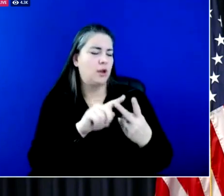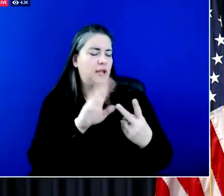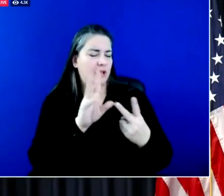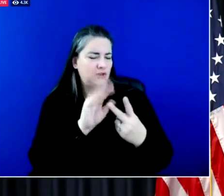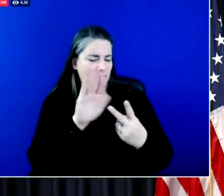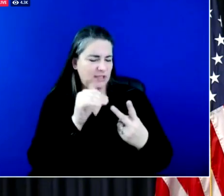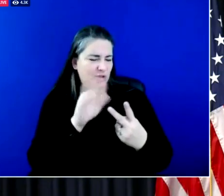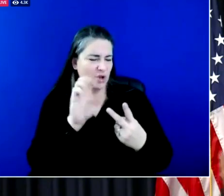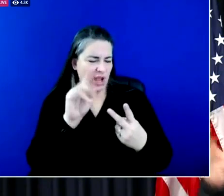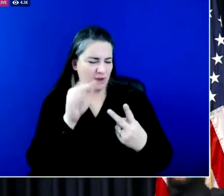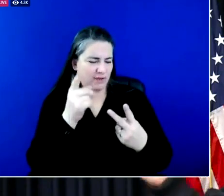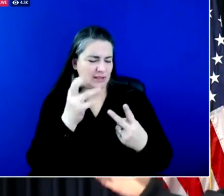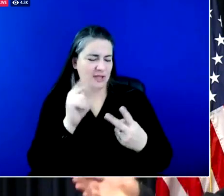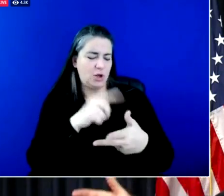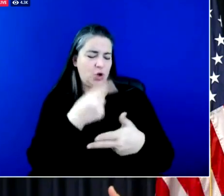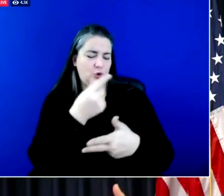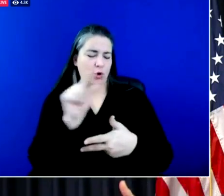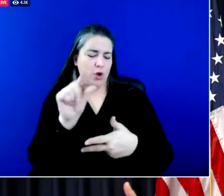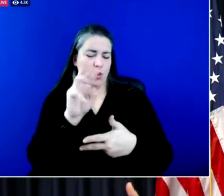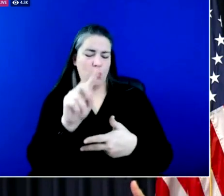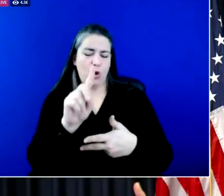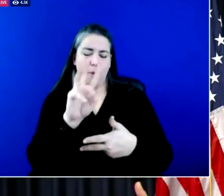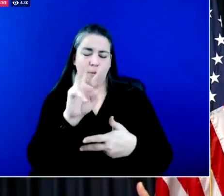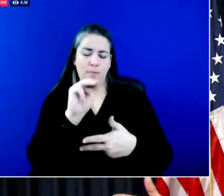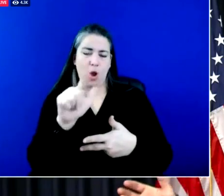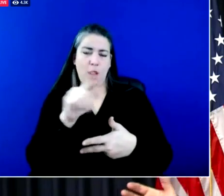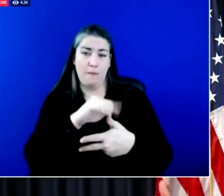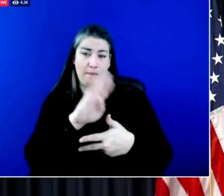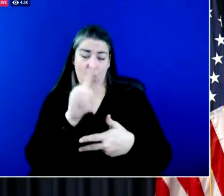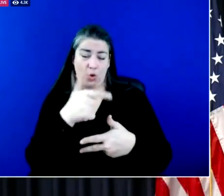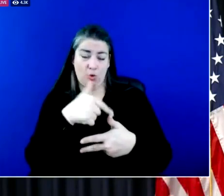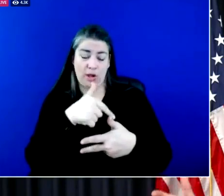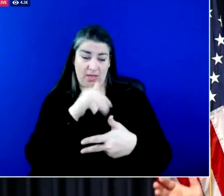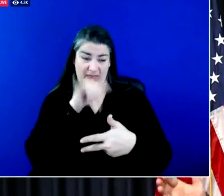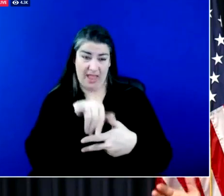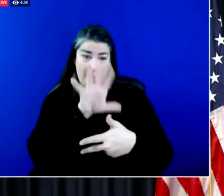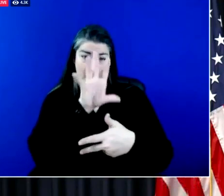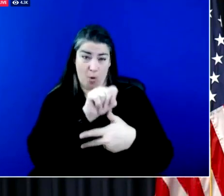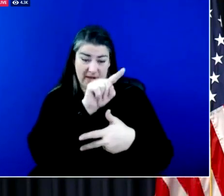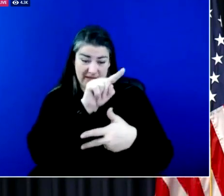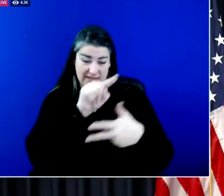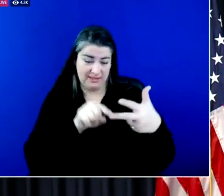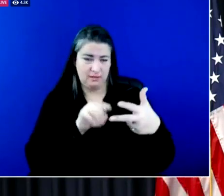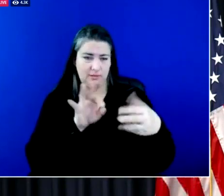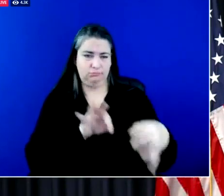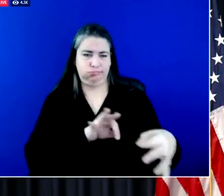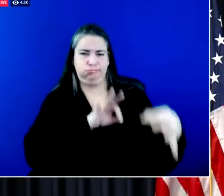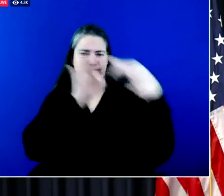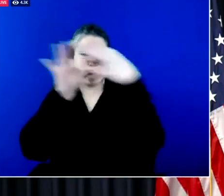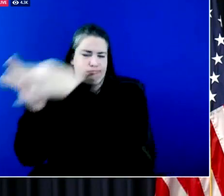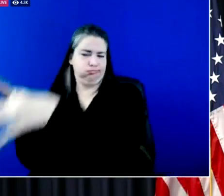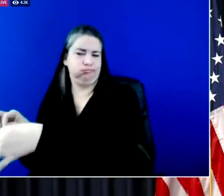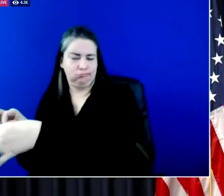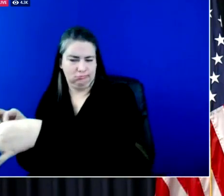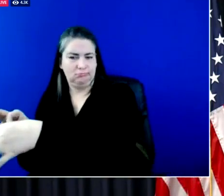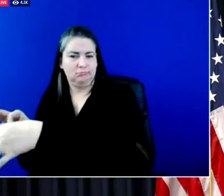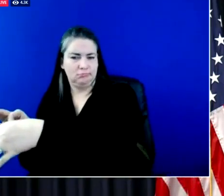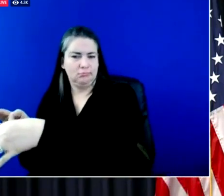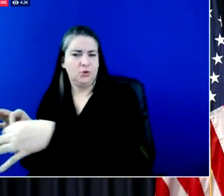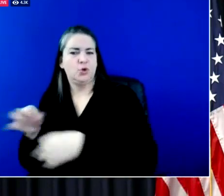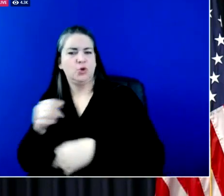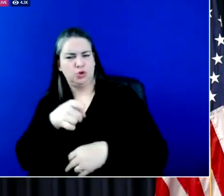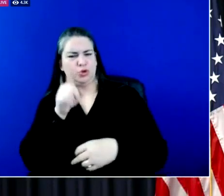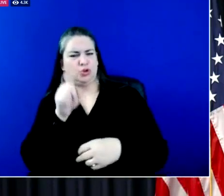and the Greenwood Mall and Bowling Green are being moved to next Thursday at the same time at the same location. You should get a communication